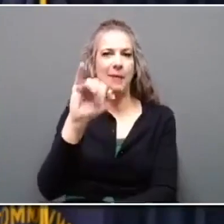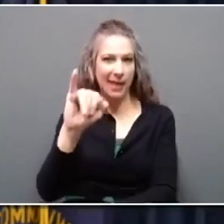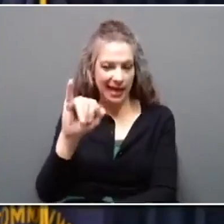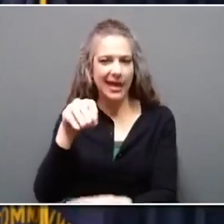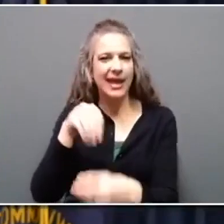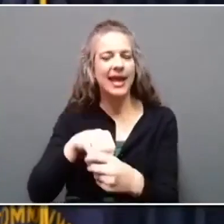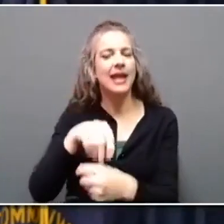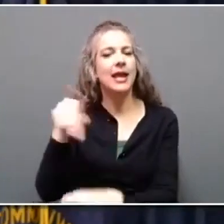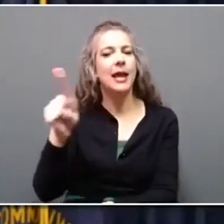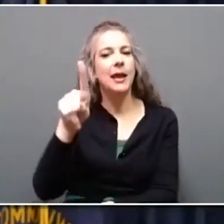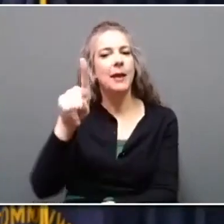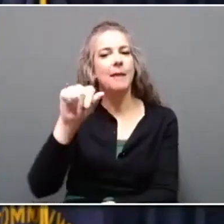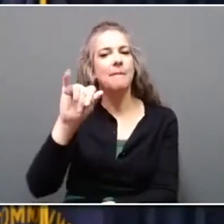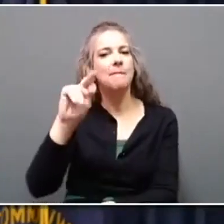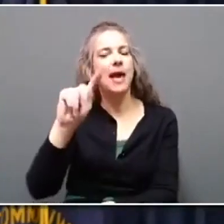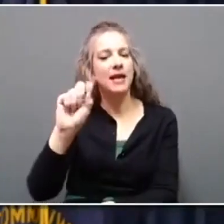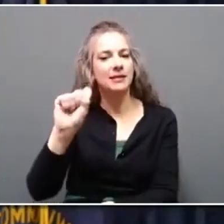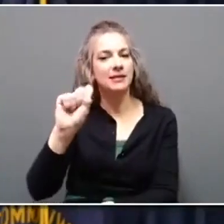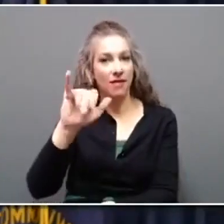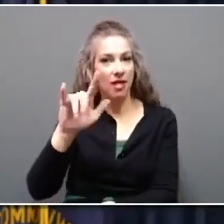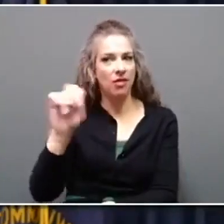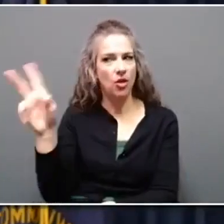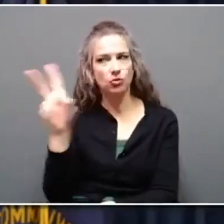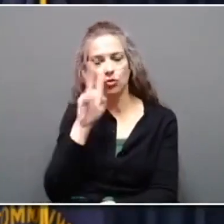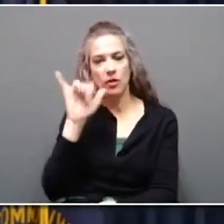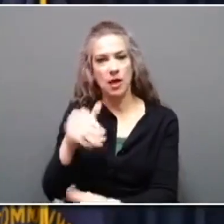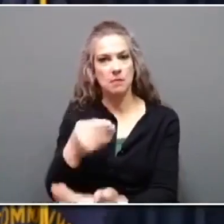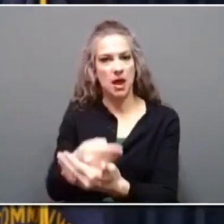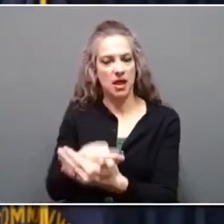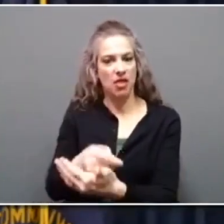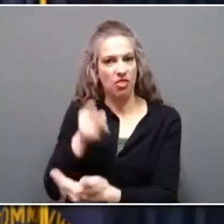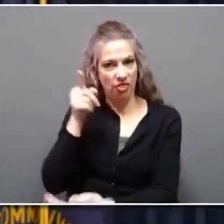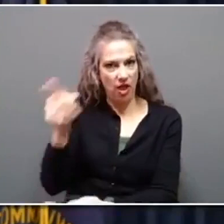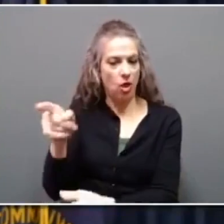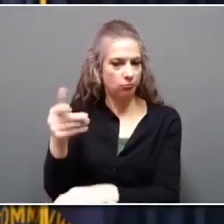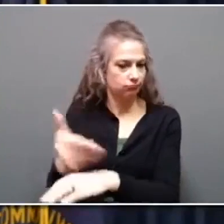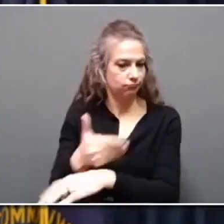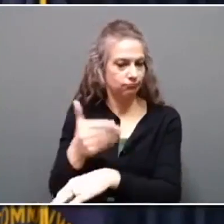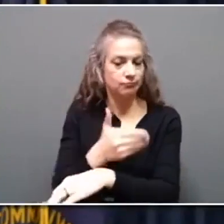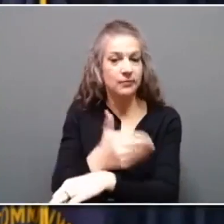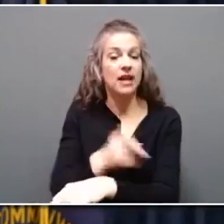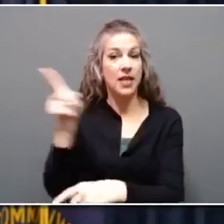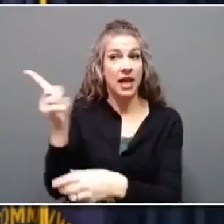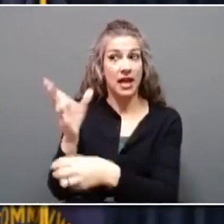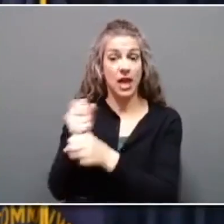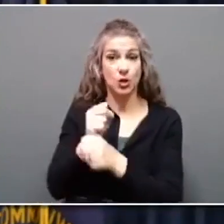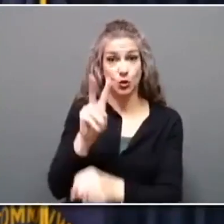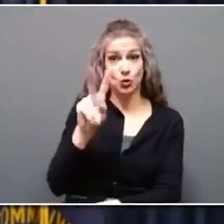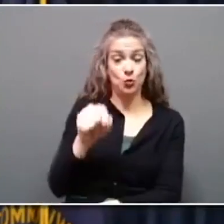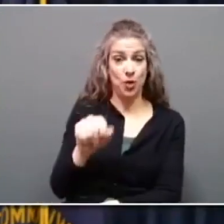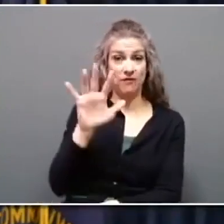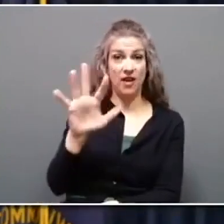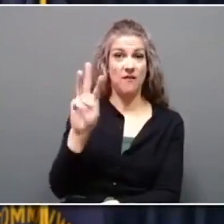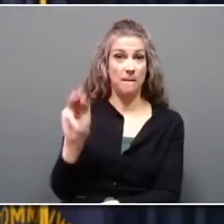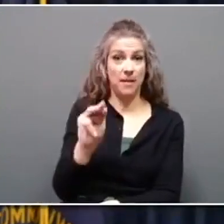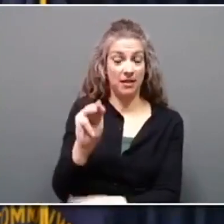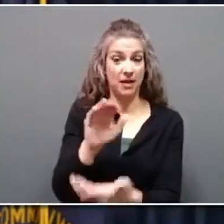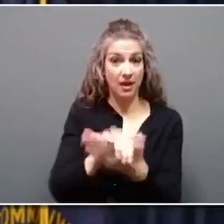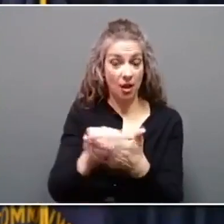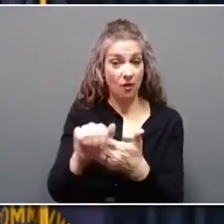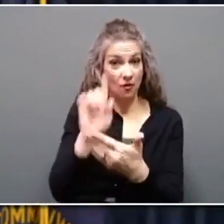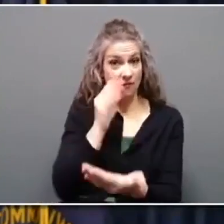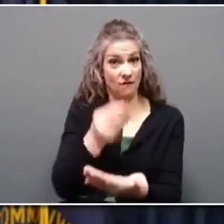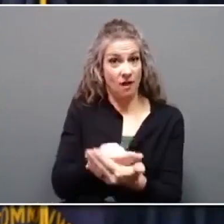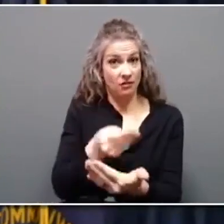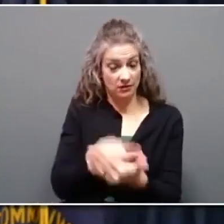AMLR dollars have done. The Academy received $2.5 million in those funds to help create a